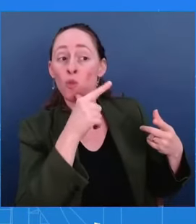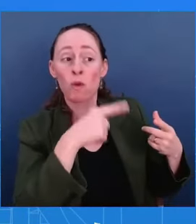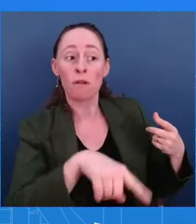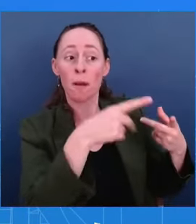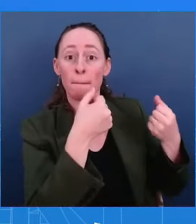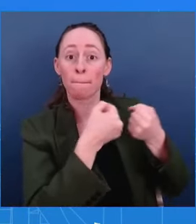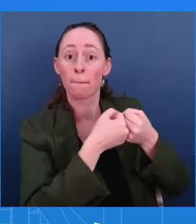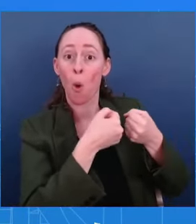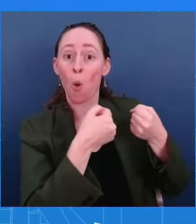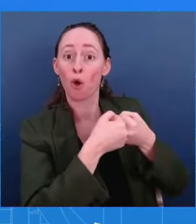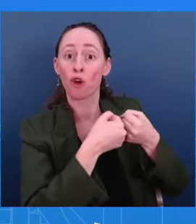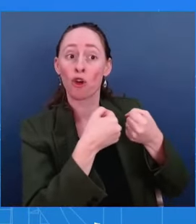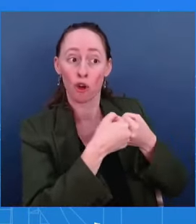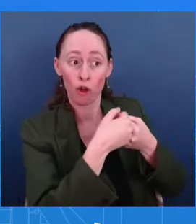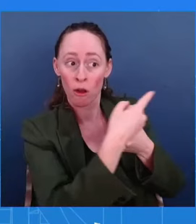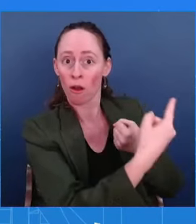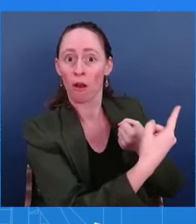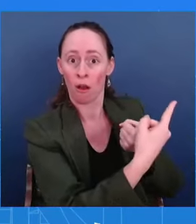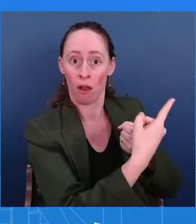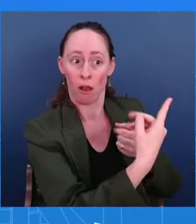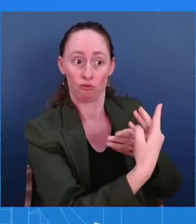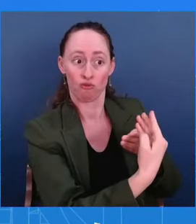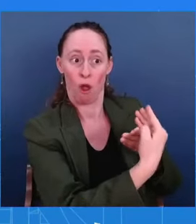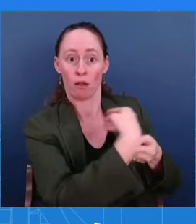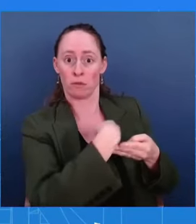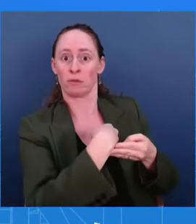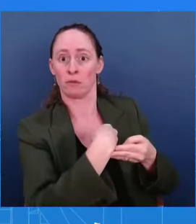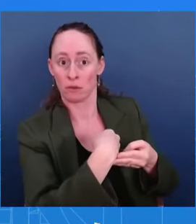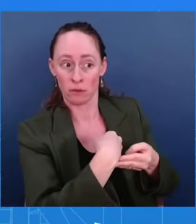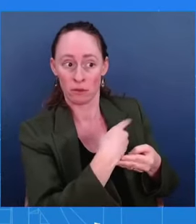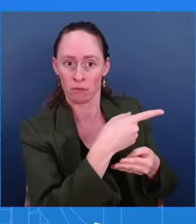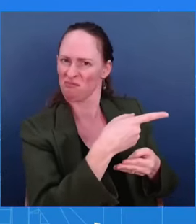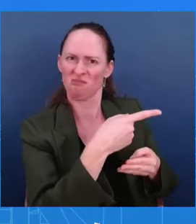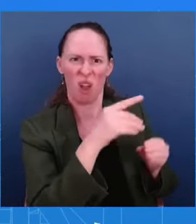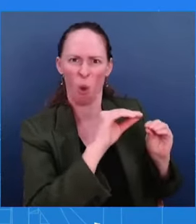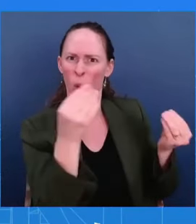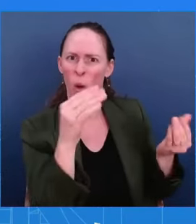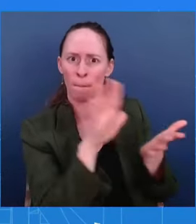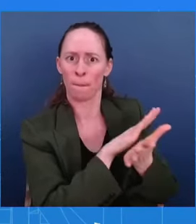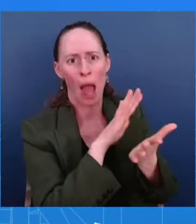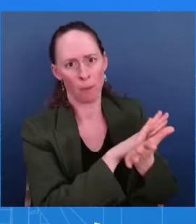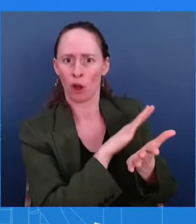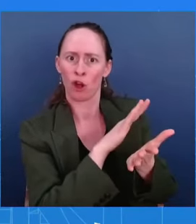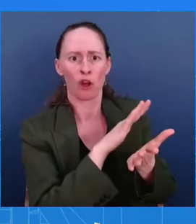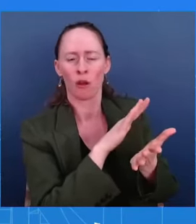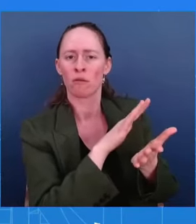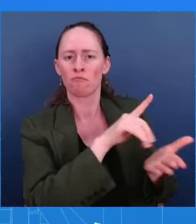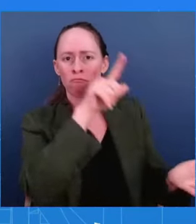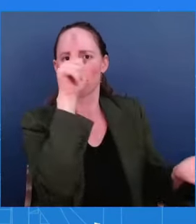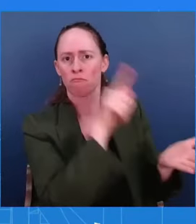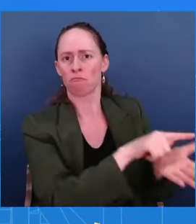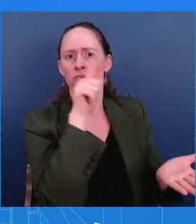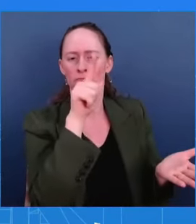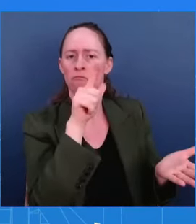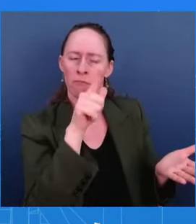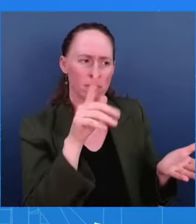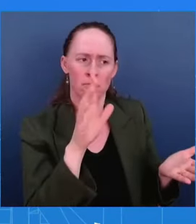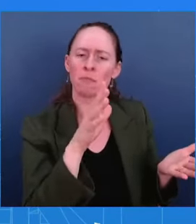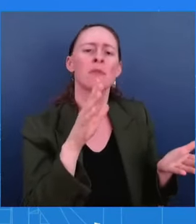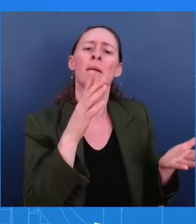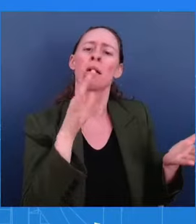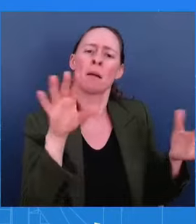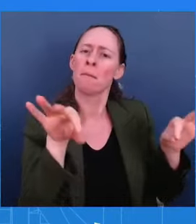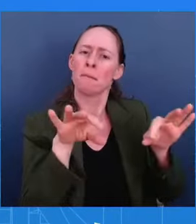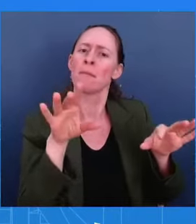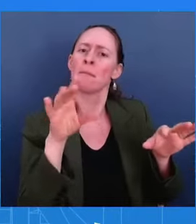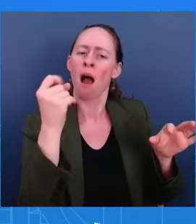have for this latest NYPD stat that 75% of arrests in Midtown Manhattan lately have been migrants? goodness, there's